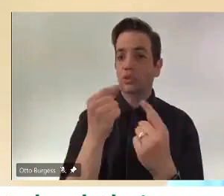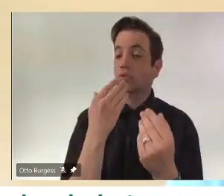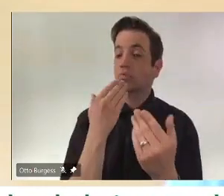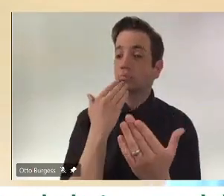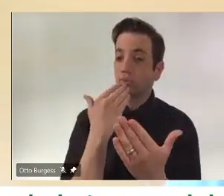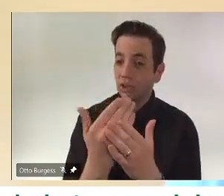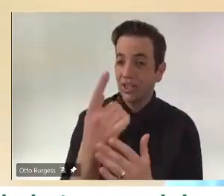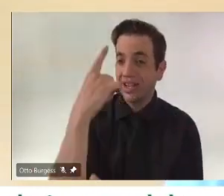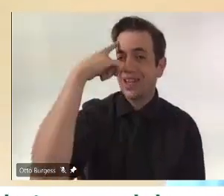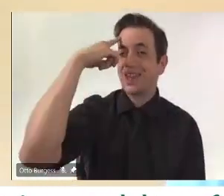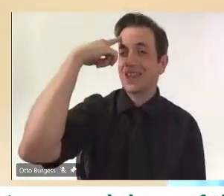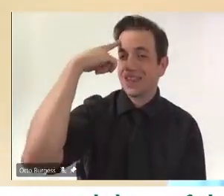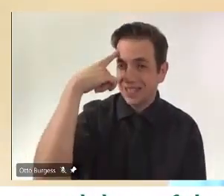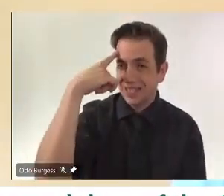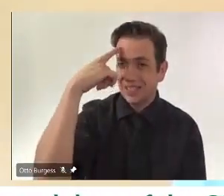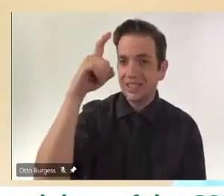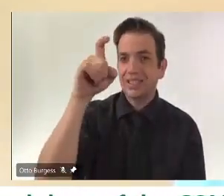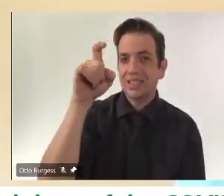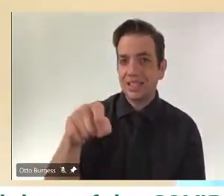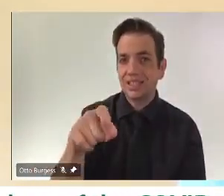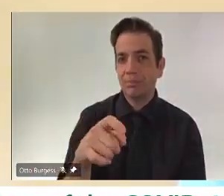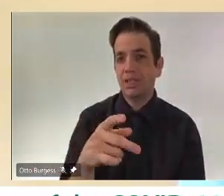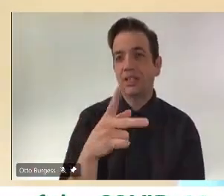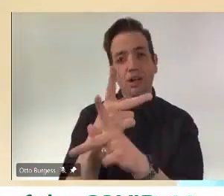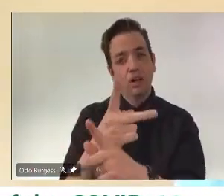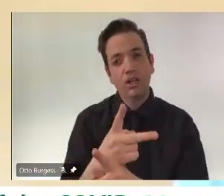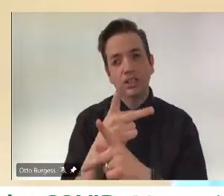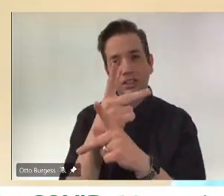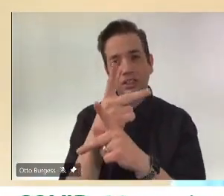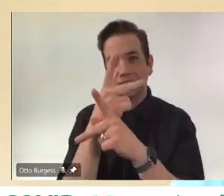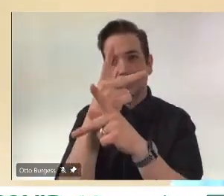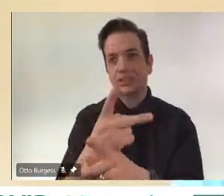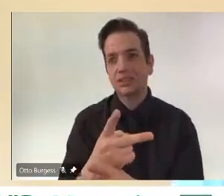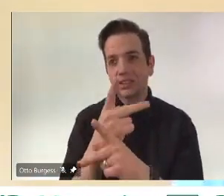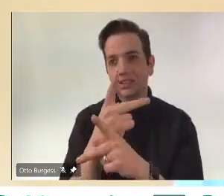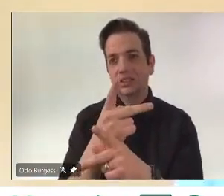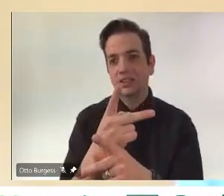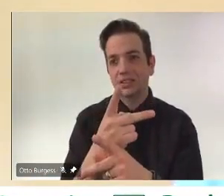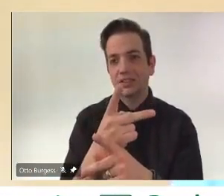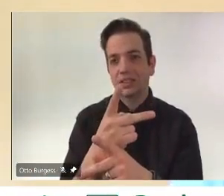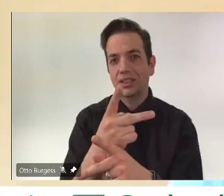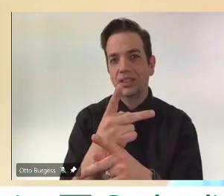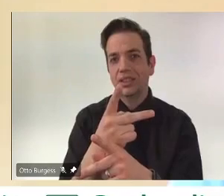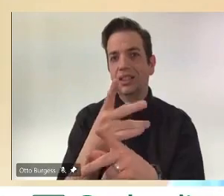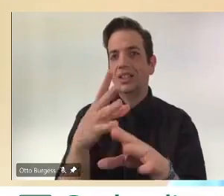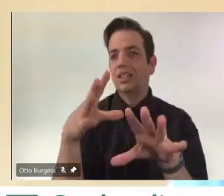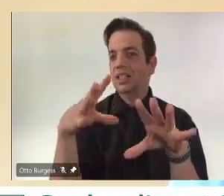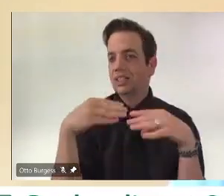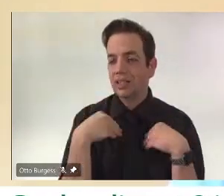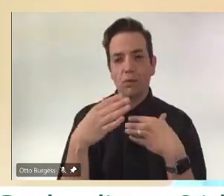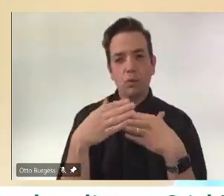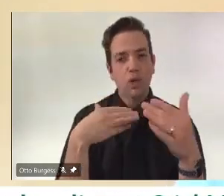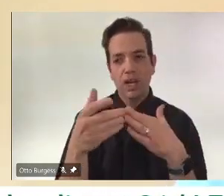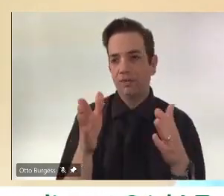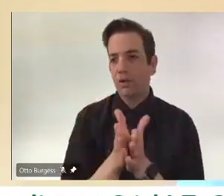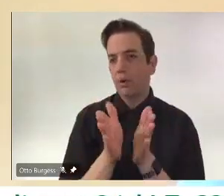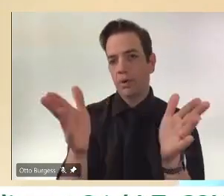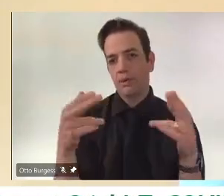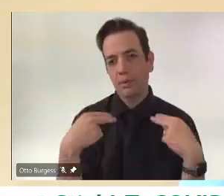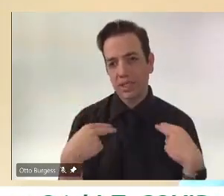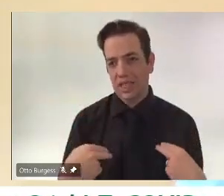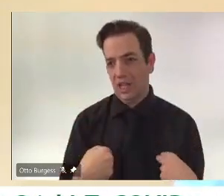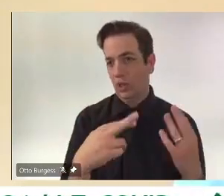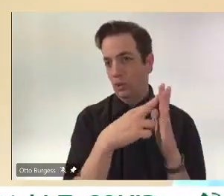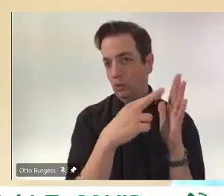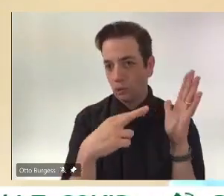be cautious and still comply with whatever public health measures are in place. And as we